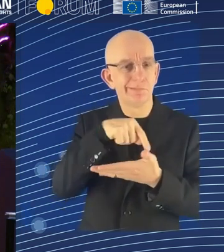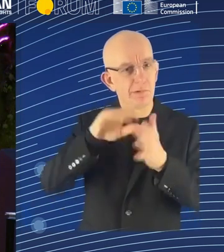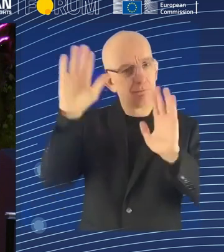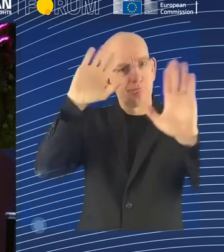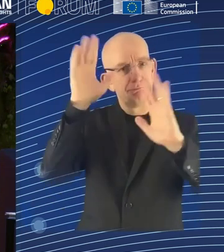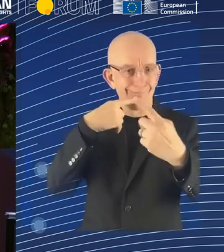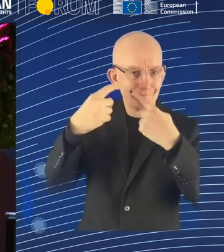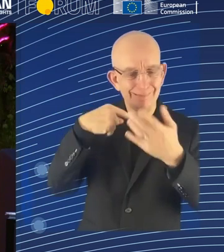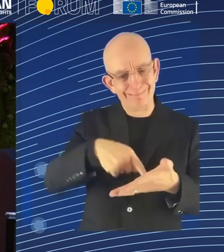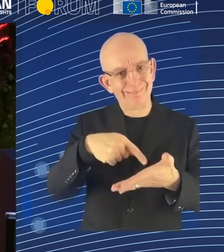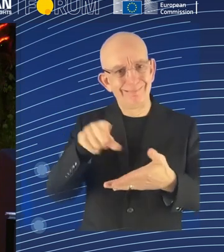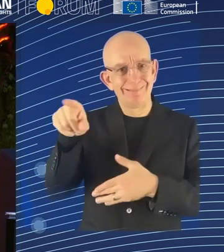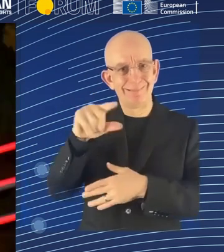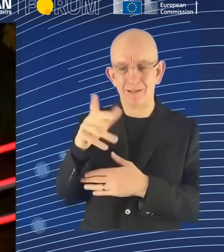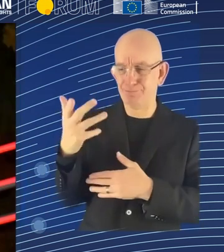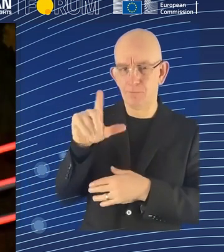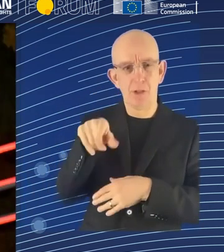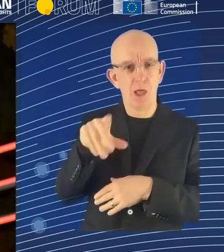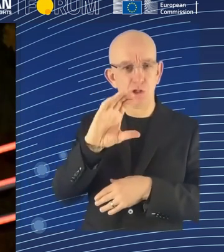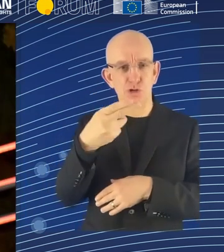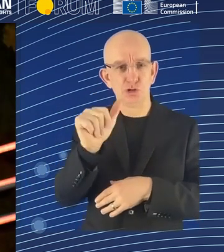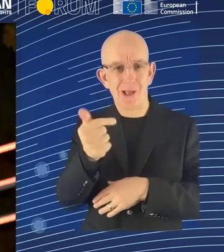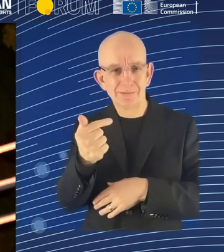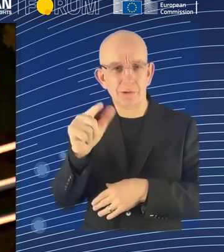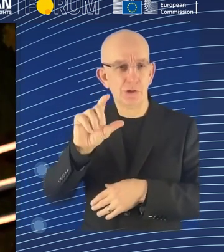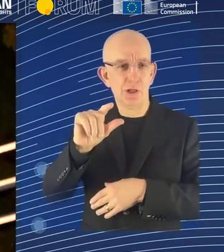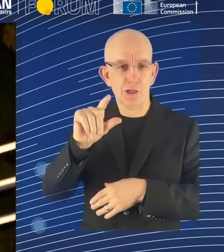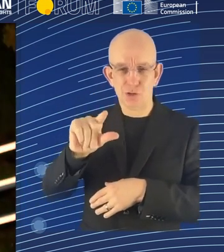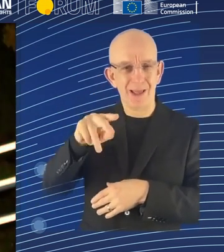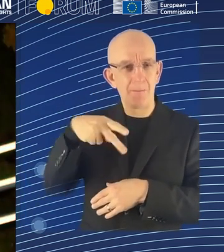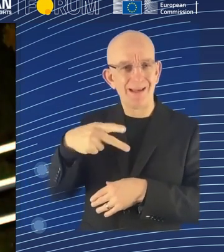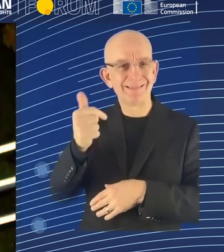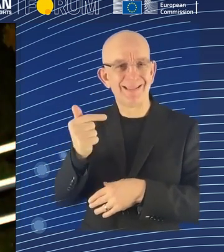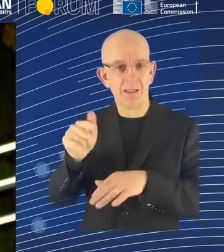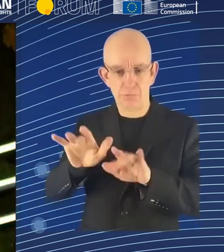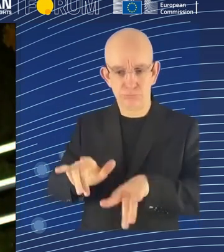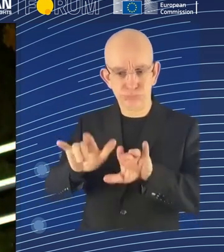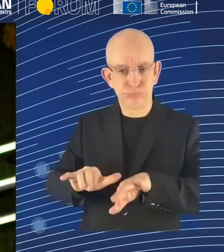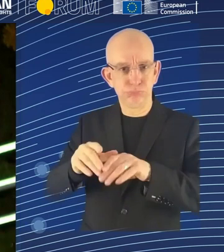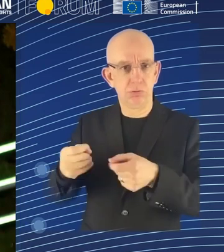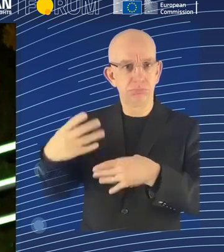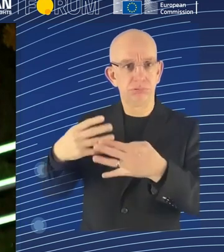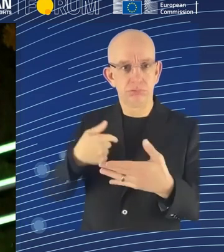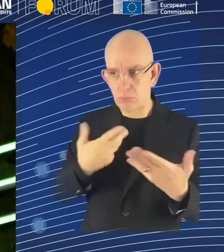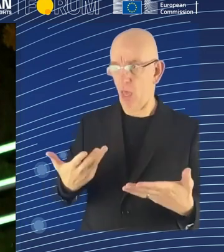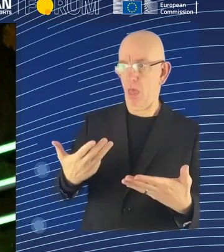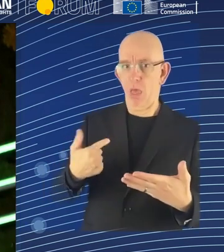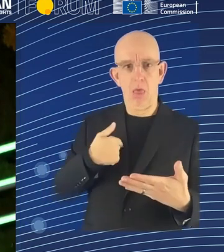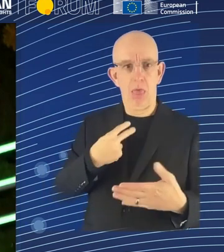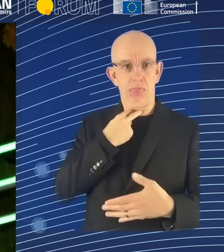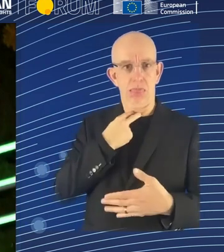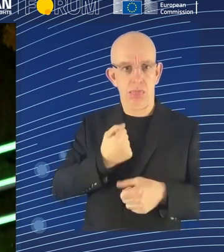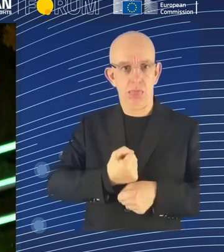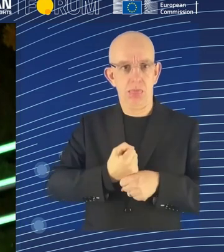they wanted to renegotiate the working conditions, the minimum requirements for these writers